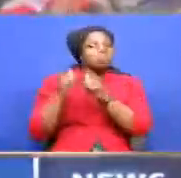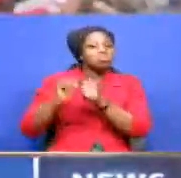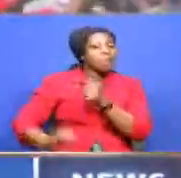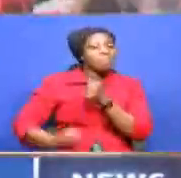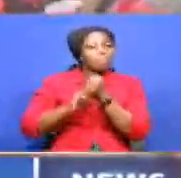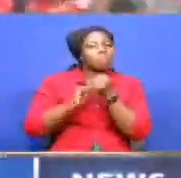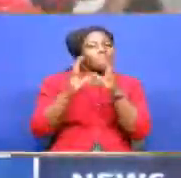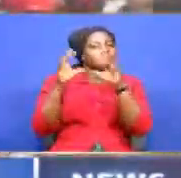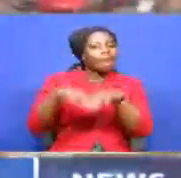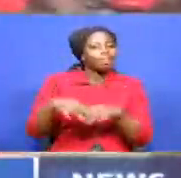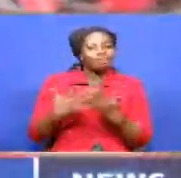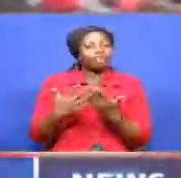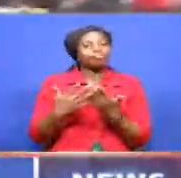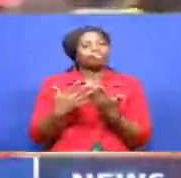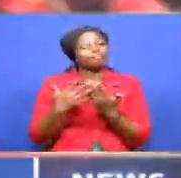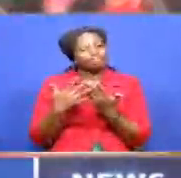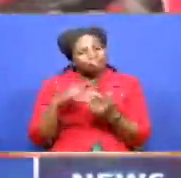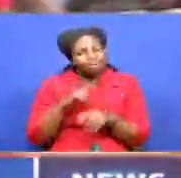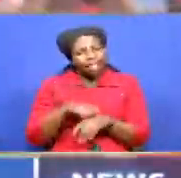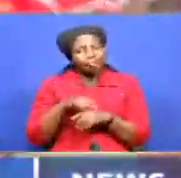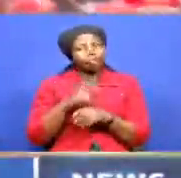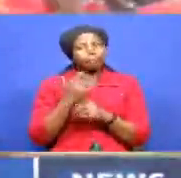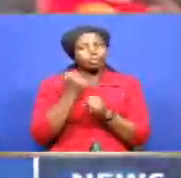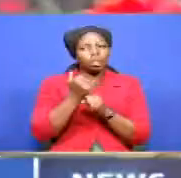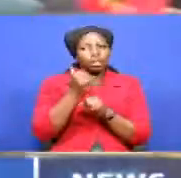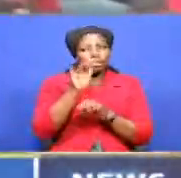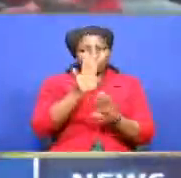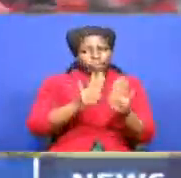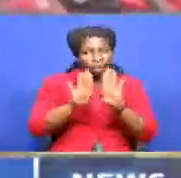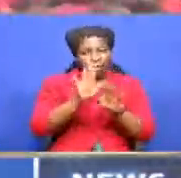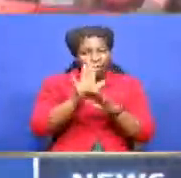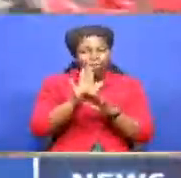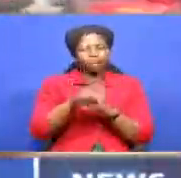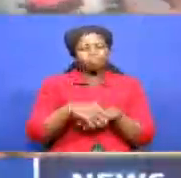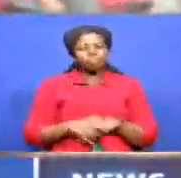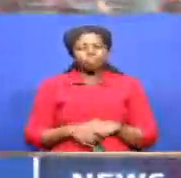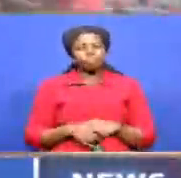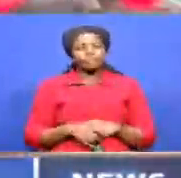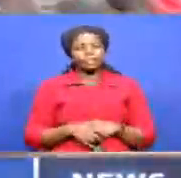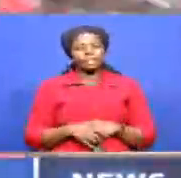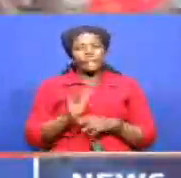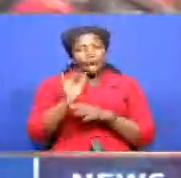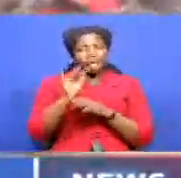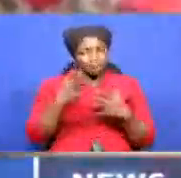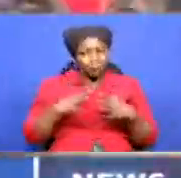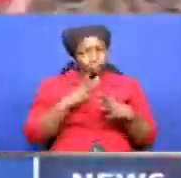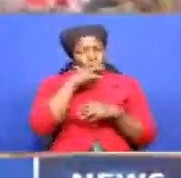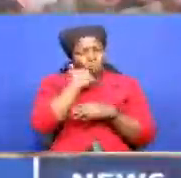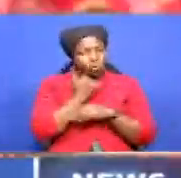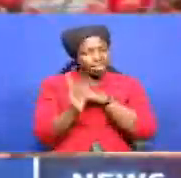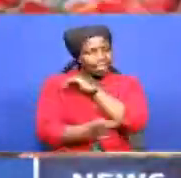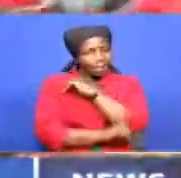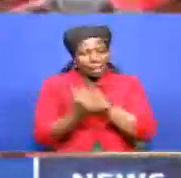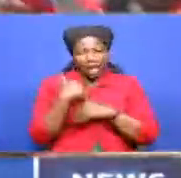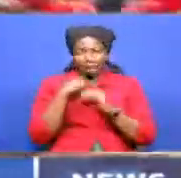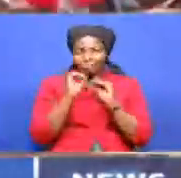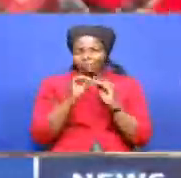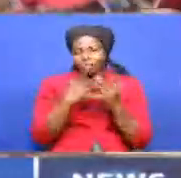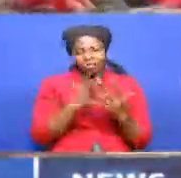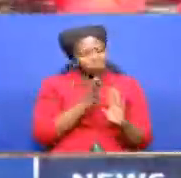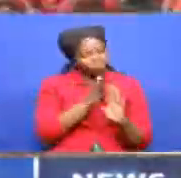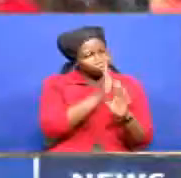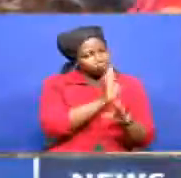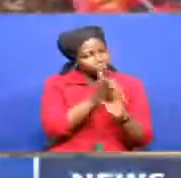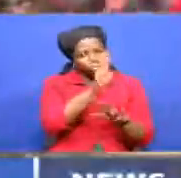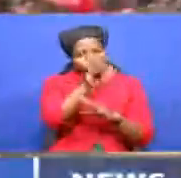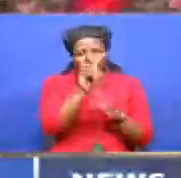while castigating their conduct the outspoken county chief urges them to leave the party and seek fresh mandate from